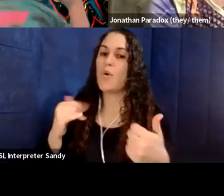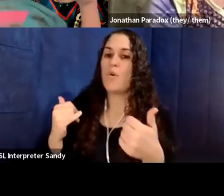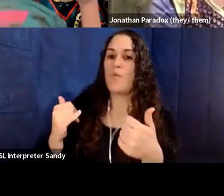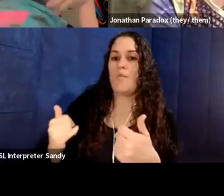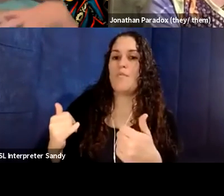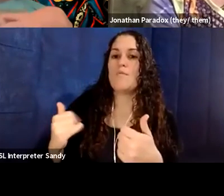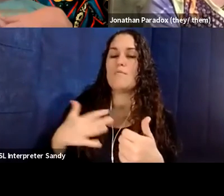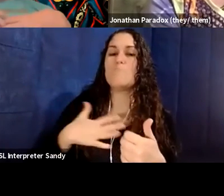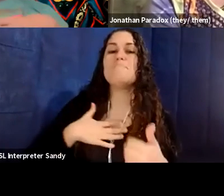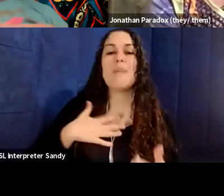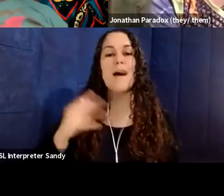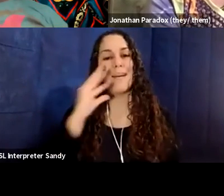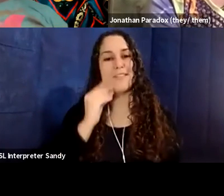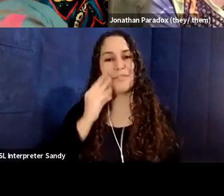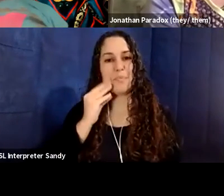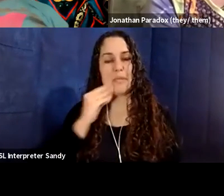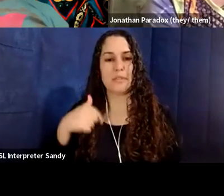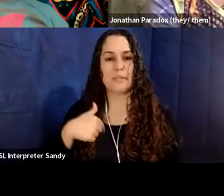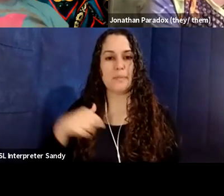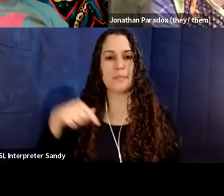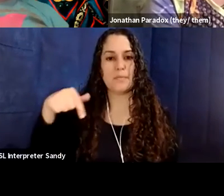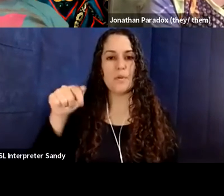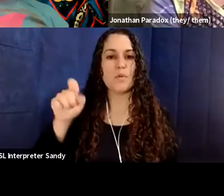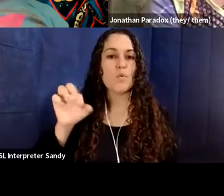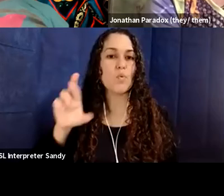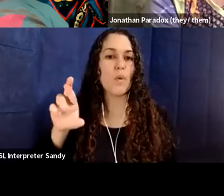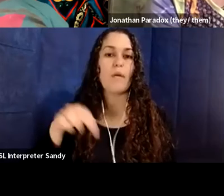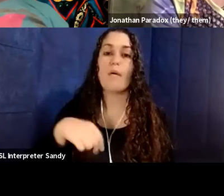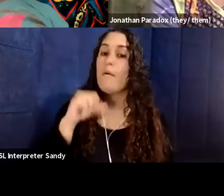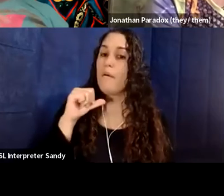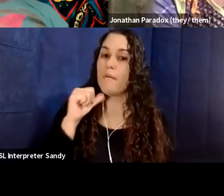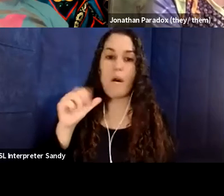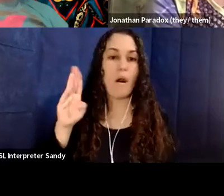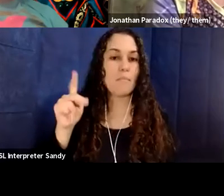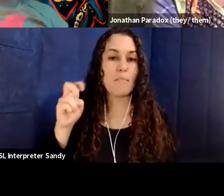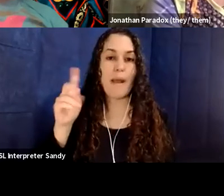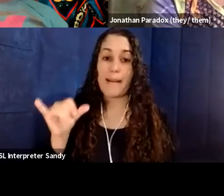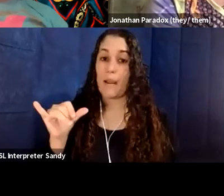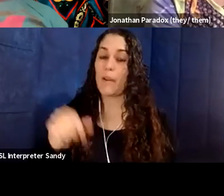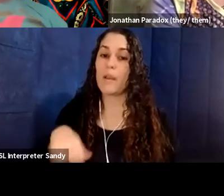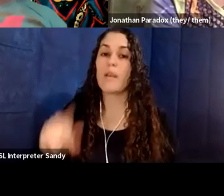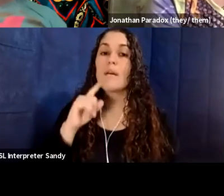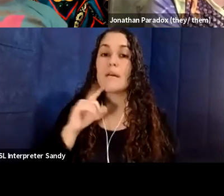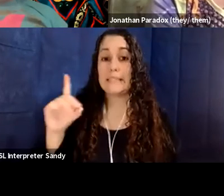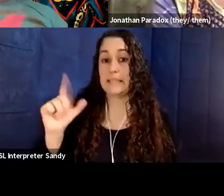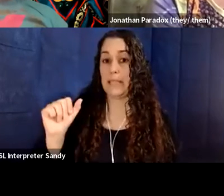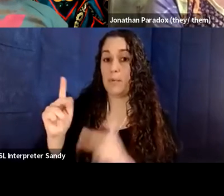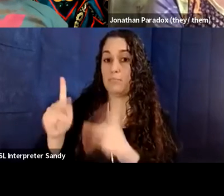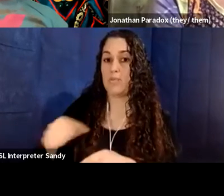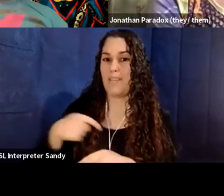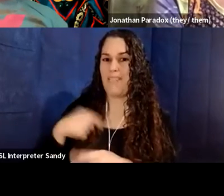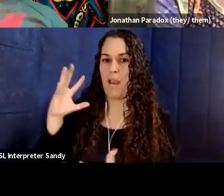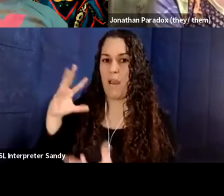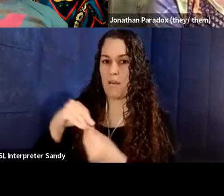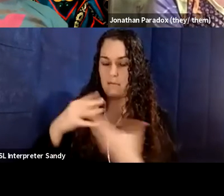so my experience as a queer and non-binary and disabled person all deeply informed my practice. Um,